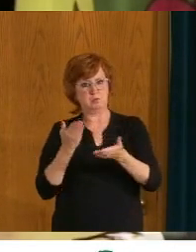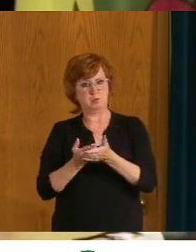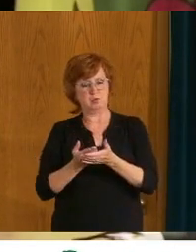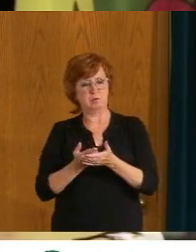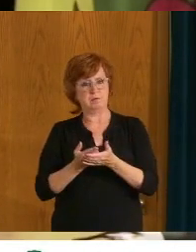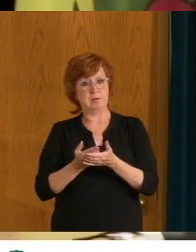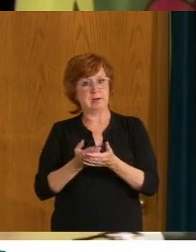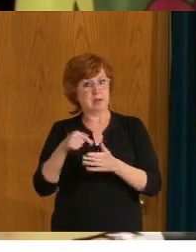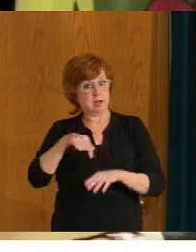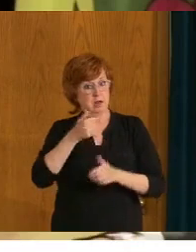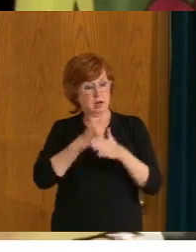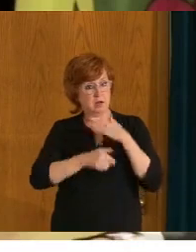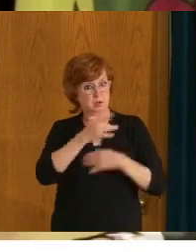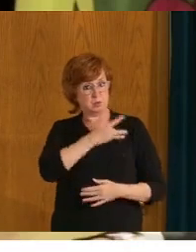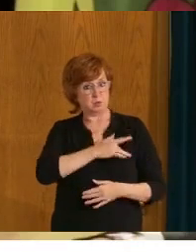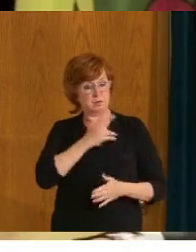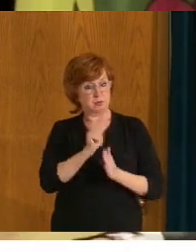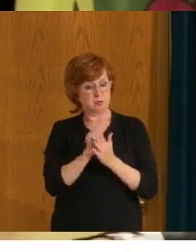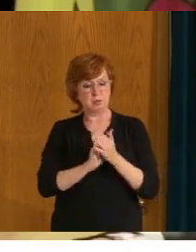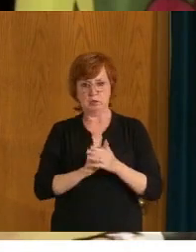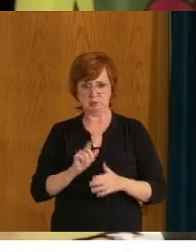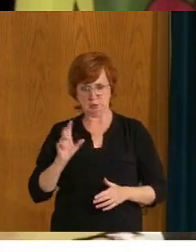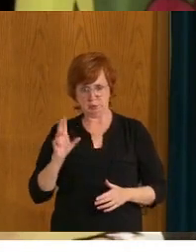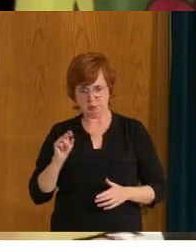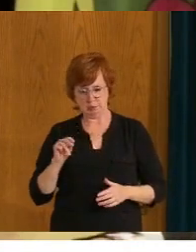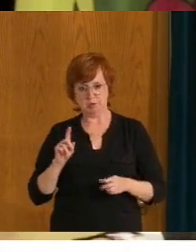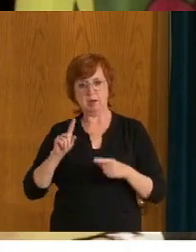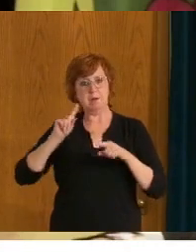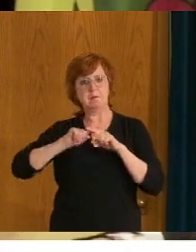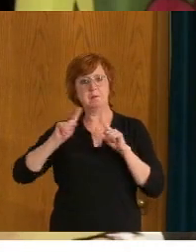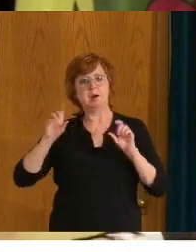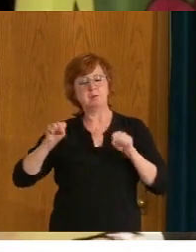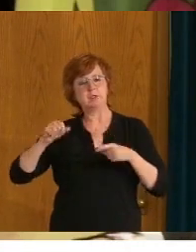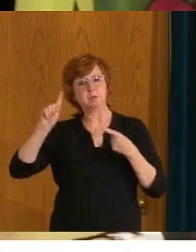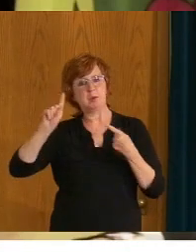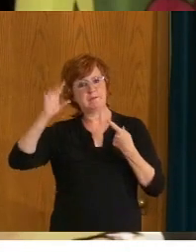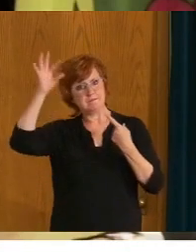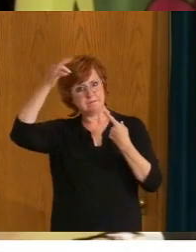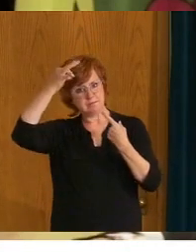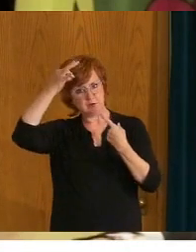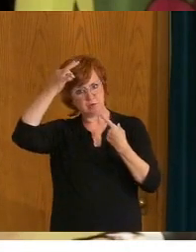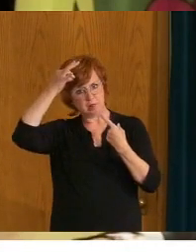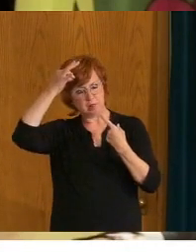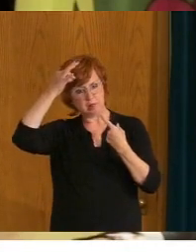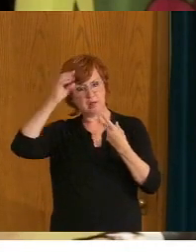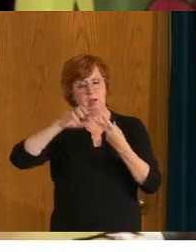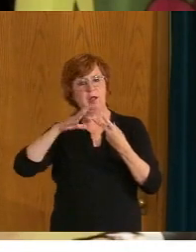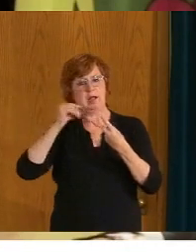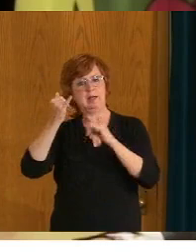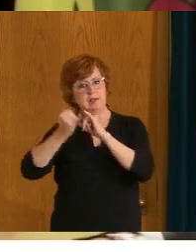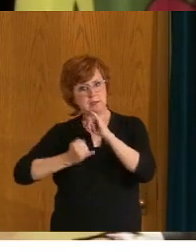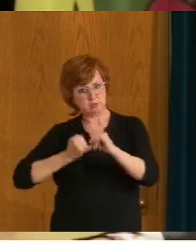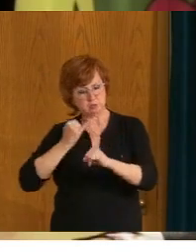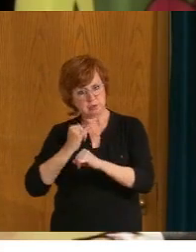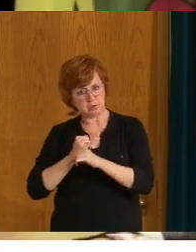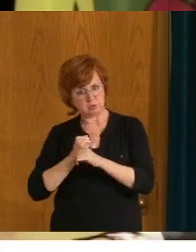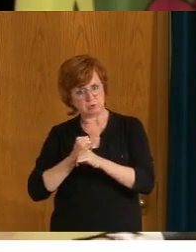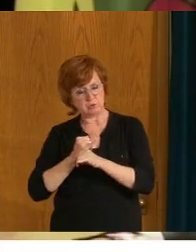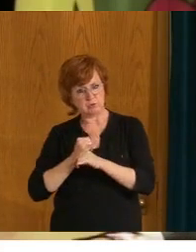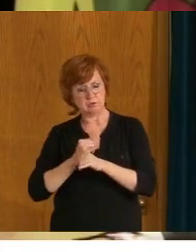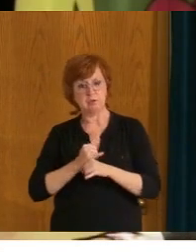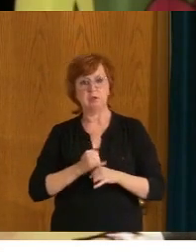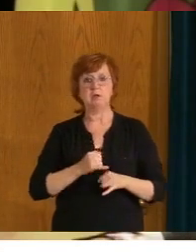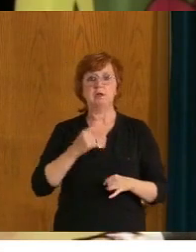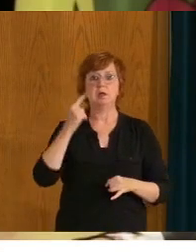the federal, the national or maybe the international sphere of influence in much the same way that when you travel internationally